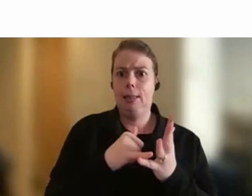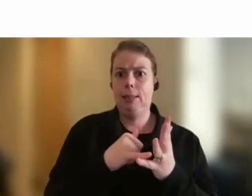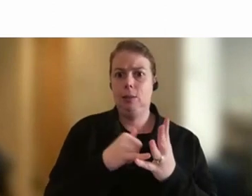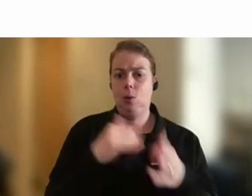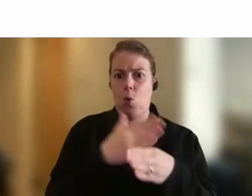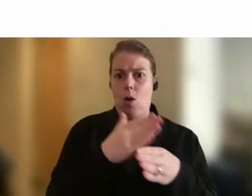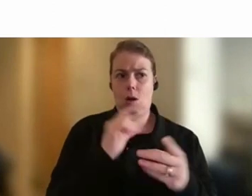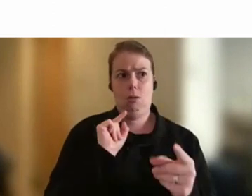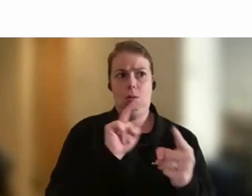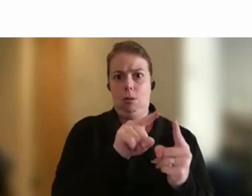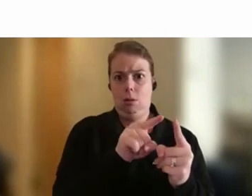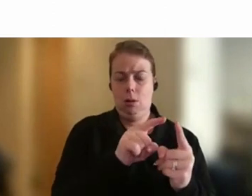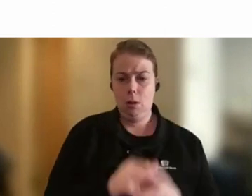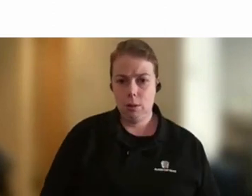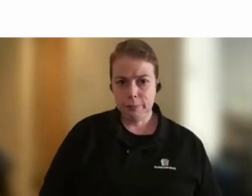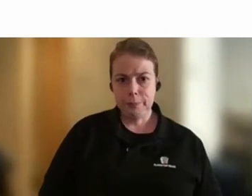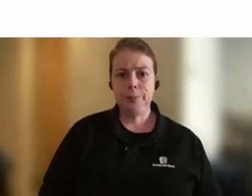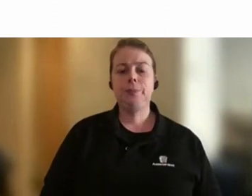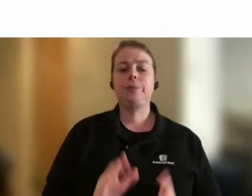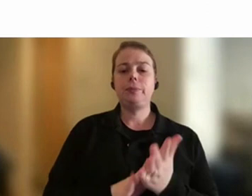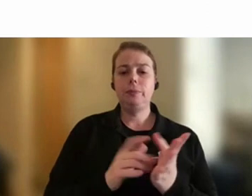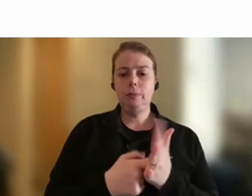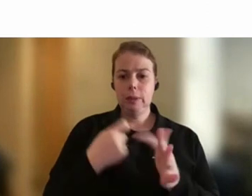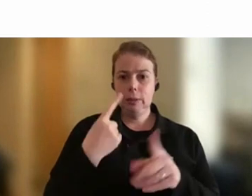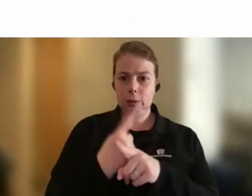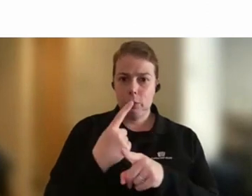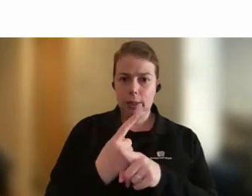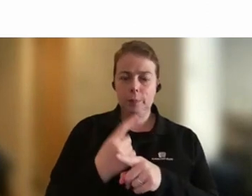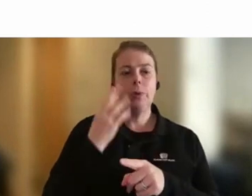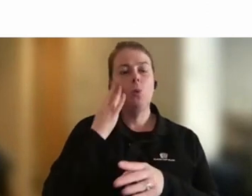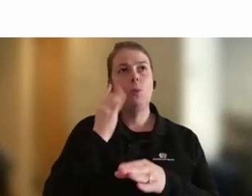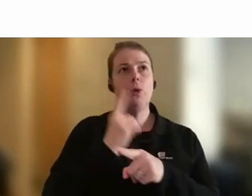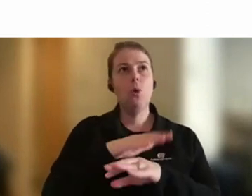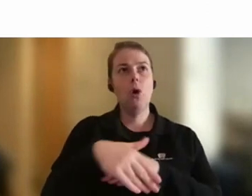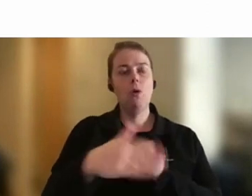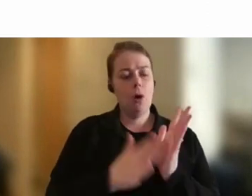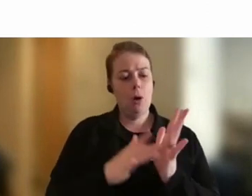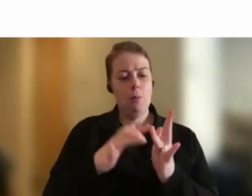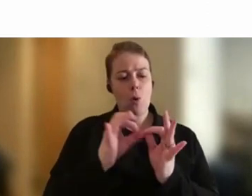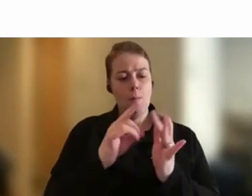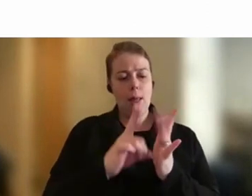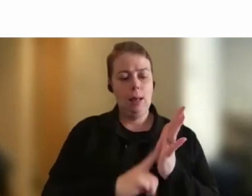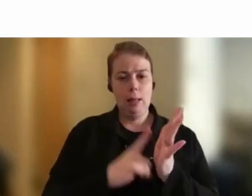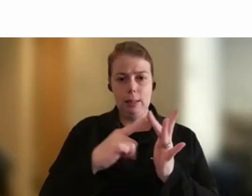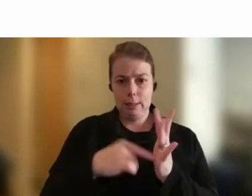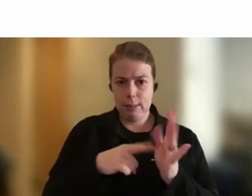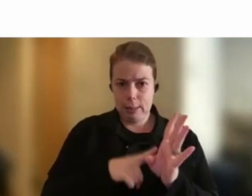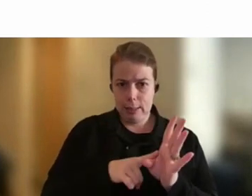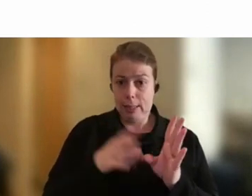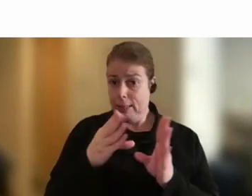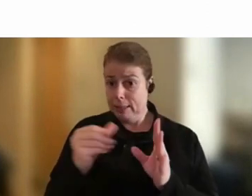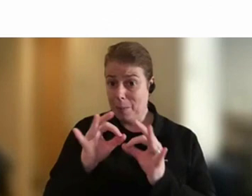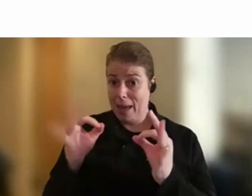Which, you know, so when we speak about mobility, some agencies within the APS are less supportive